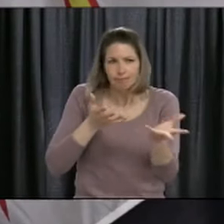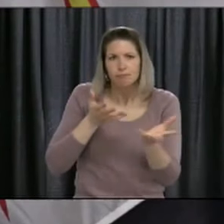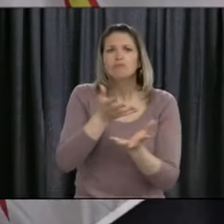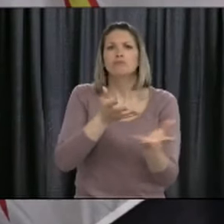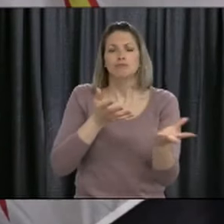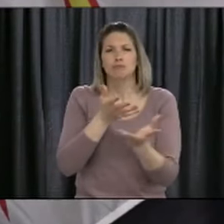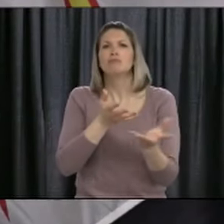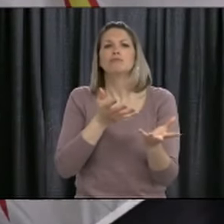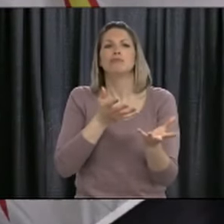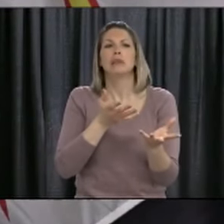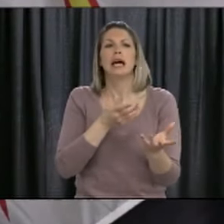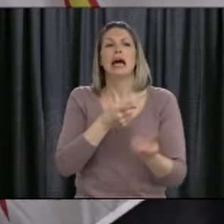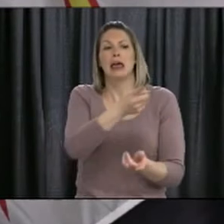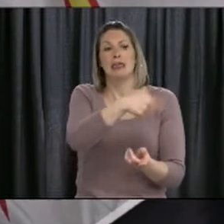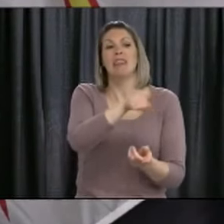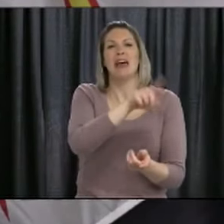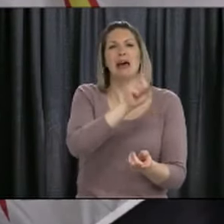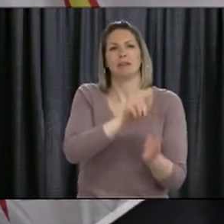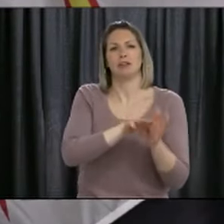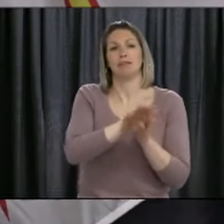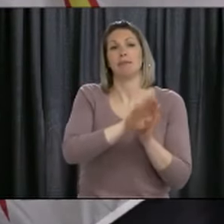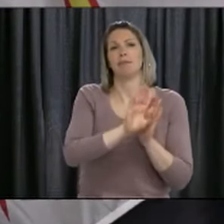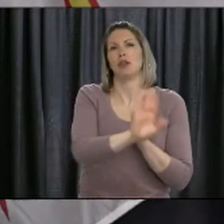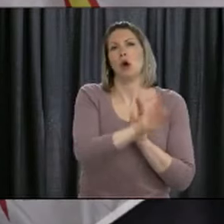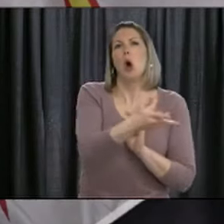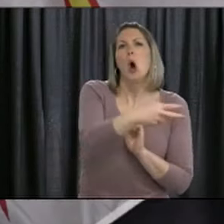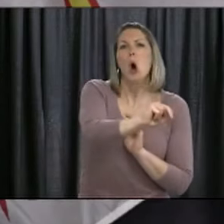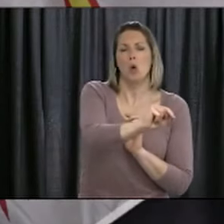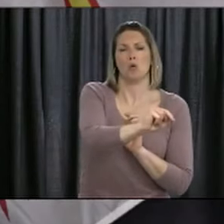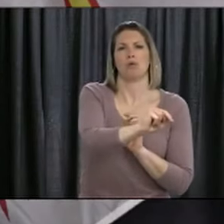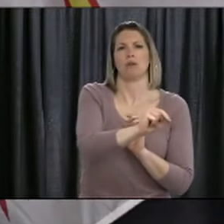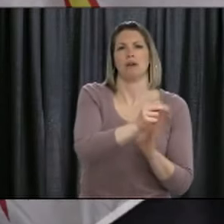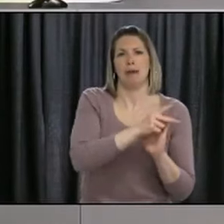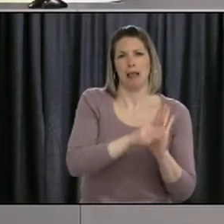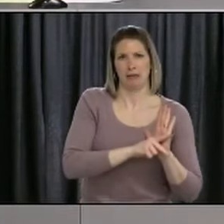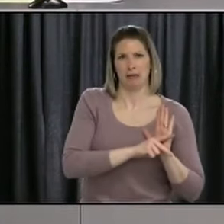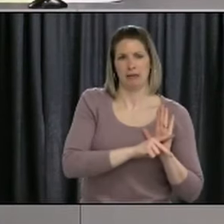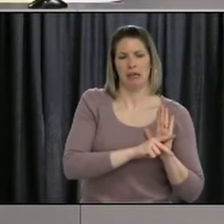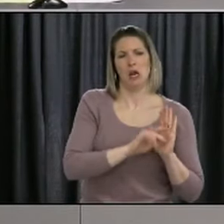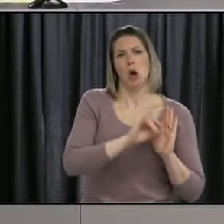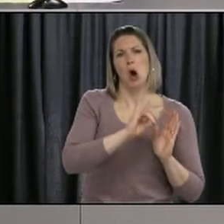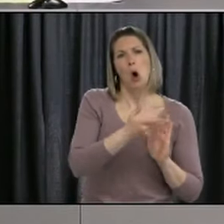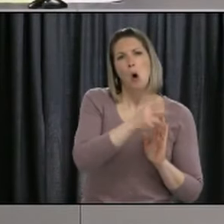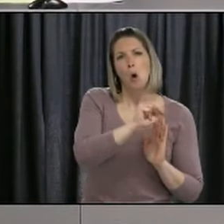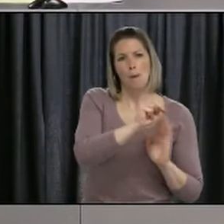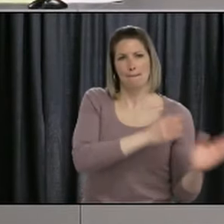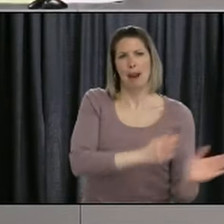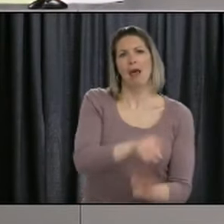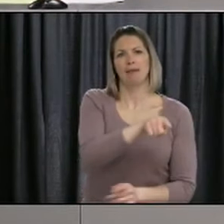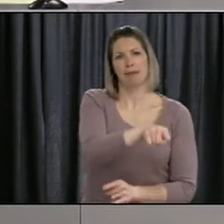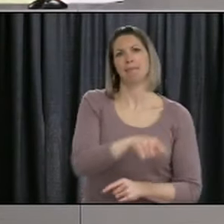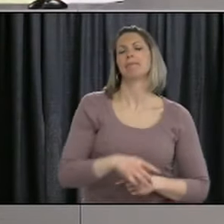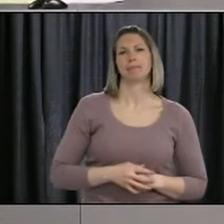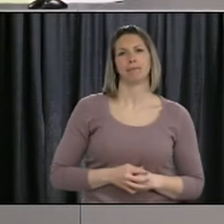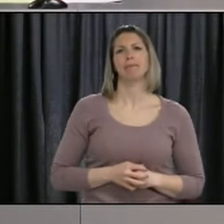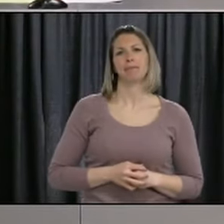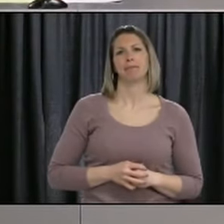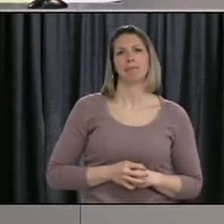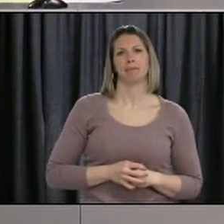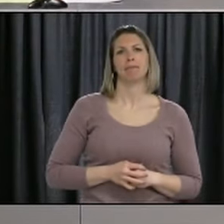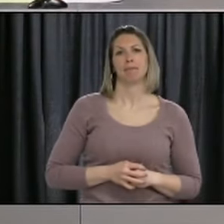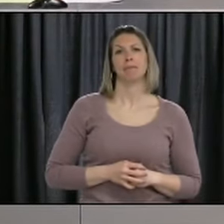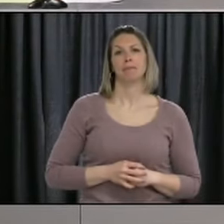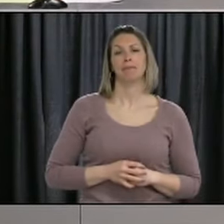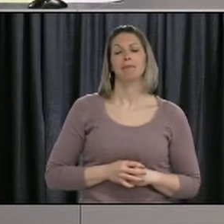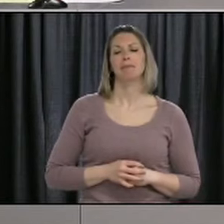will have to develop the process for that. So one of the questions that always comes up as you start making changes and putting more people